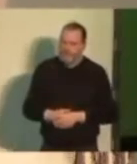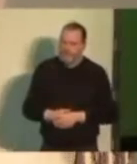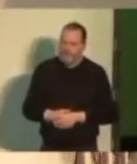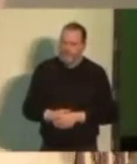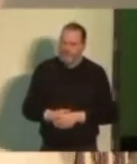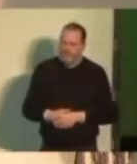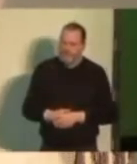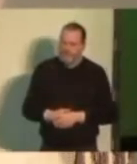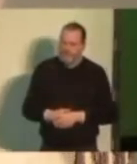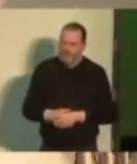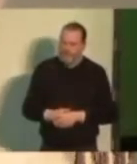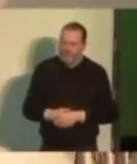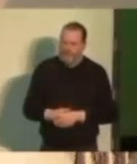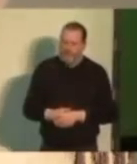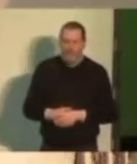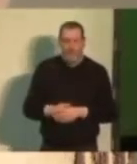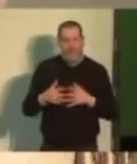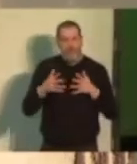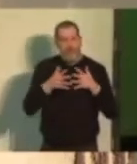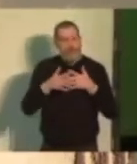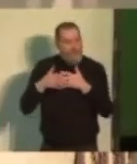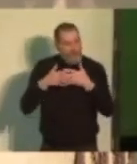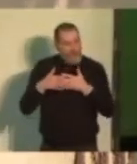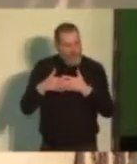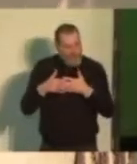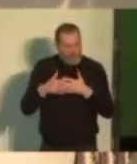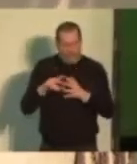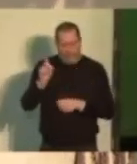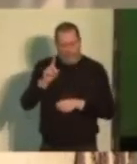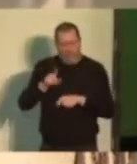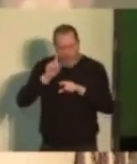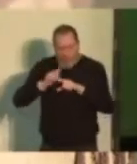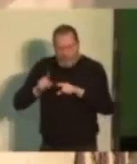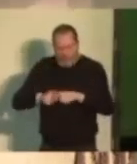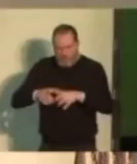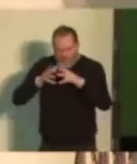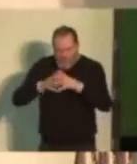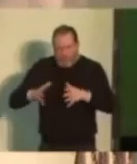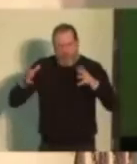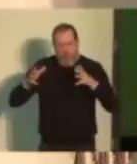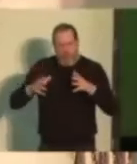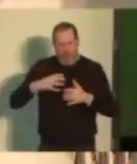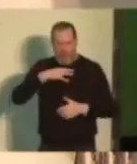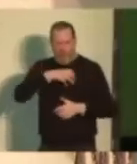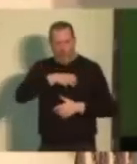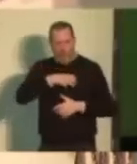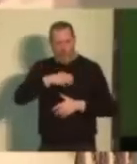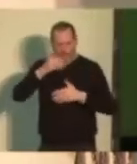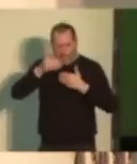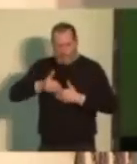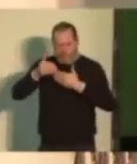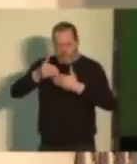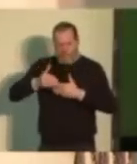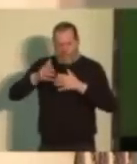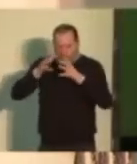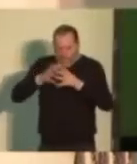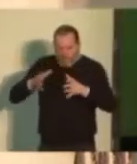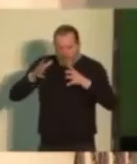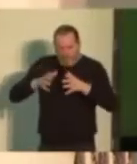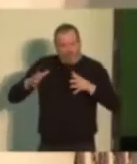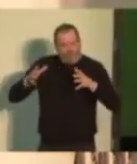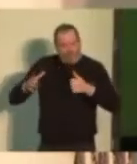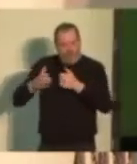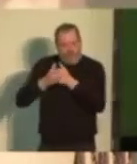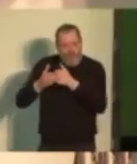So in America now we are trying to grow the trade union movement. We are trying to combine